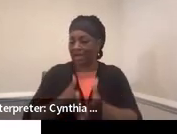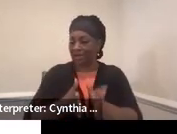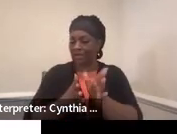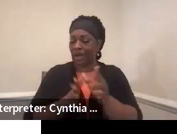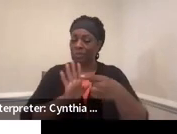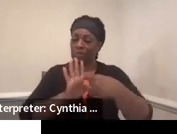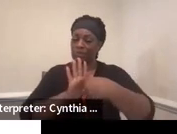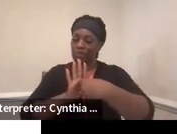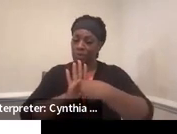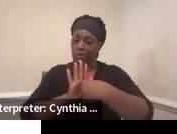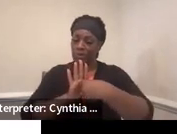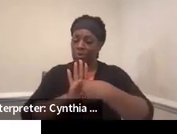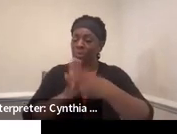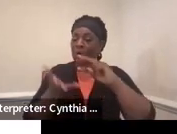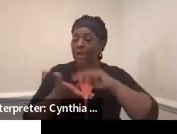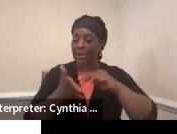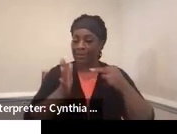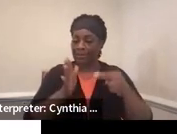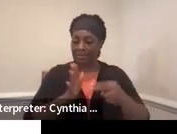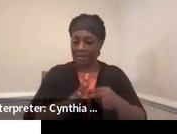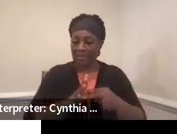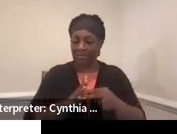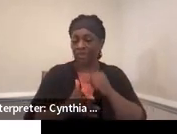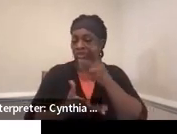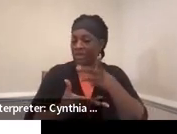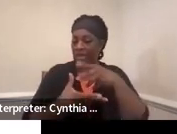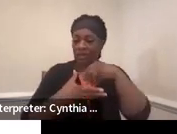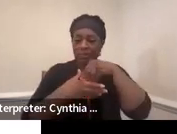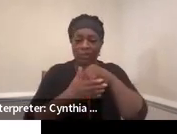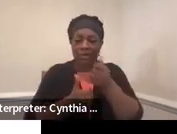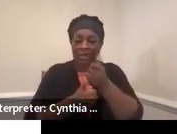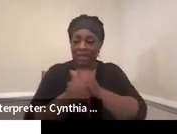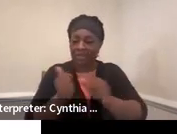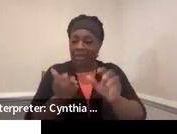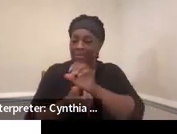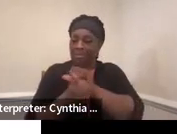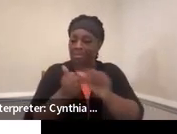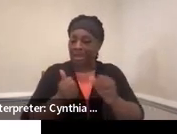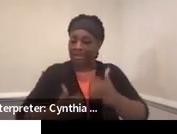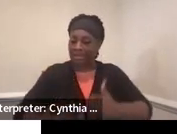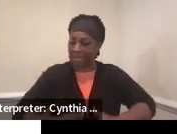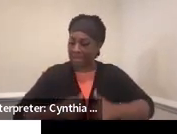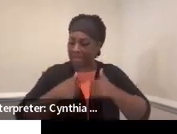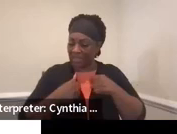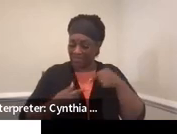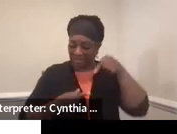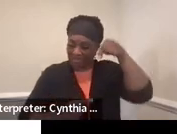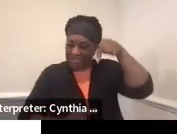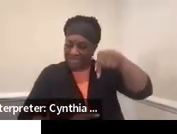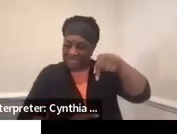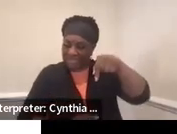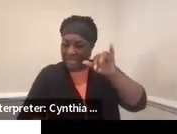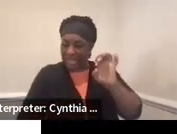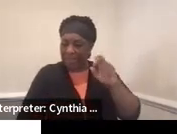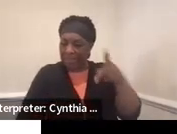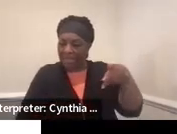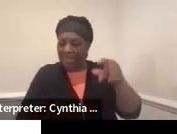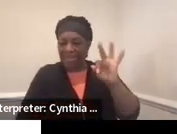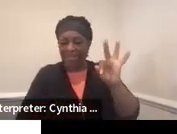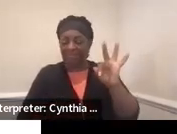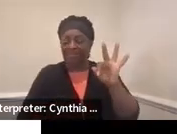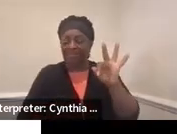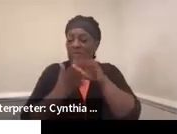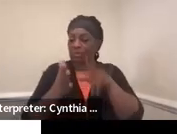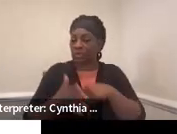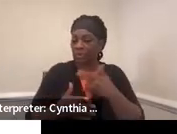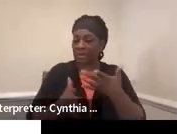bulletin list. They shouldn't include anything past the life of this IEP. So if the child is a freshman,